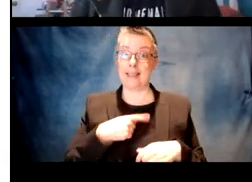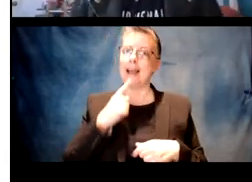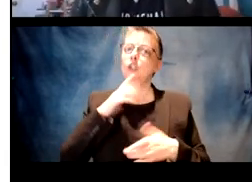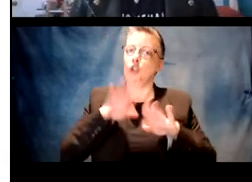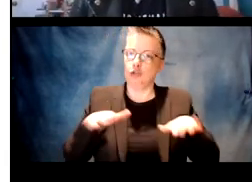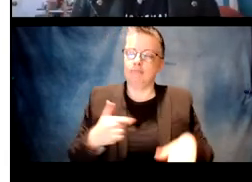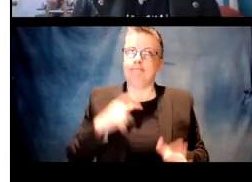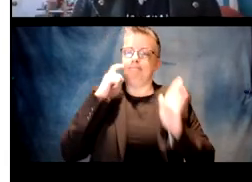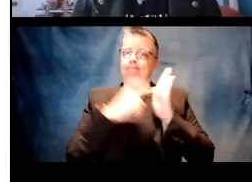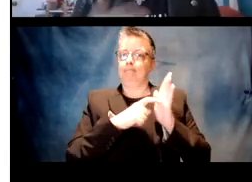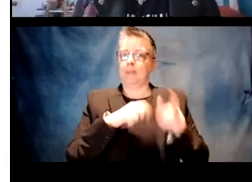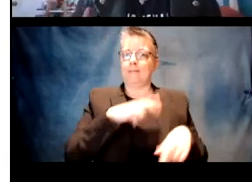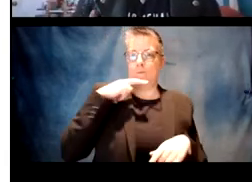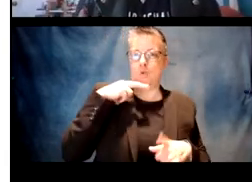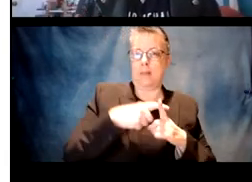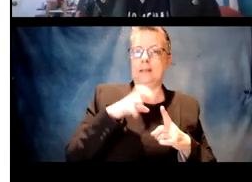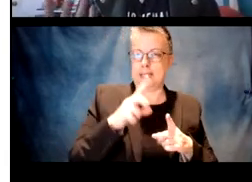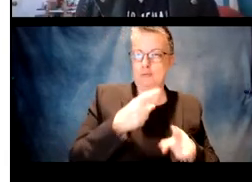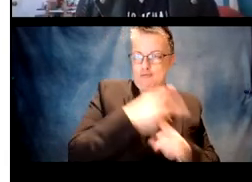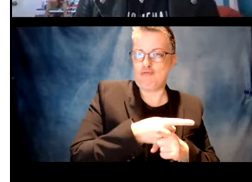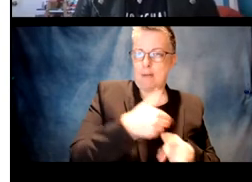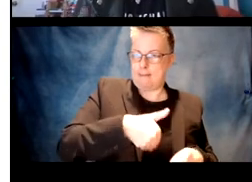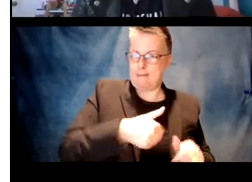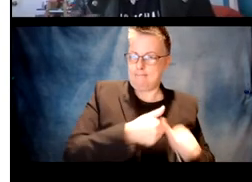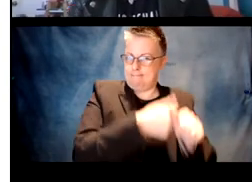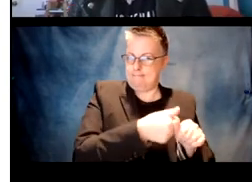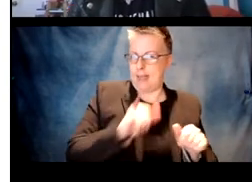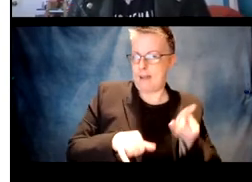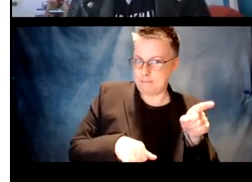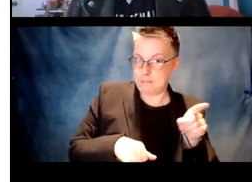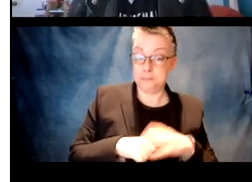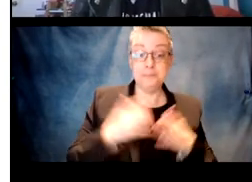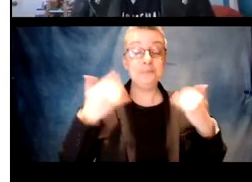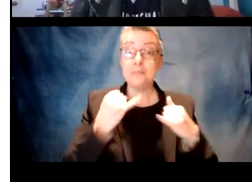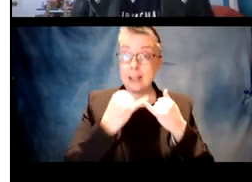my conclusion here is that they're responding to the structure verb plus ED.